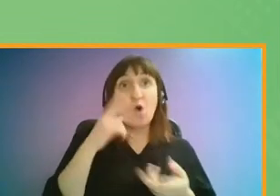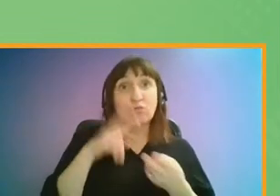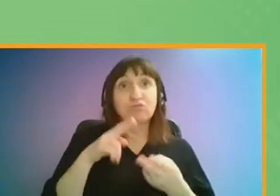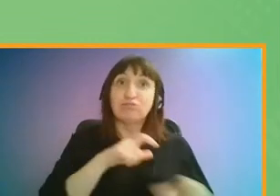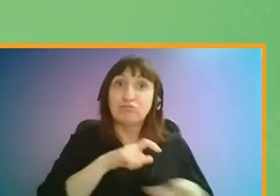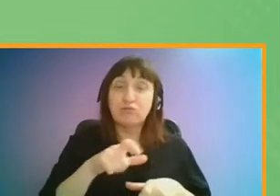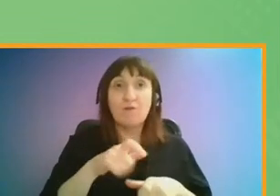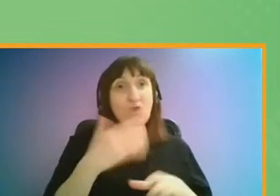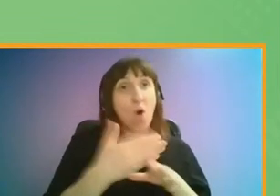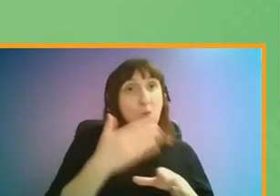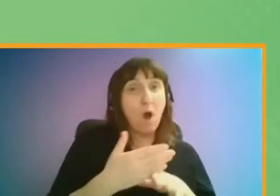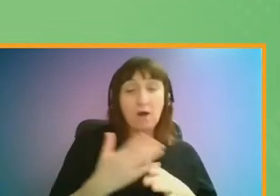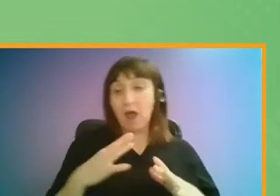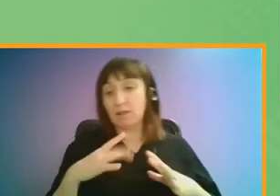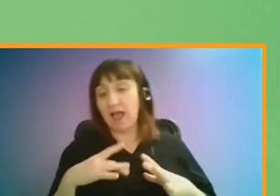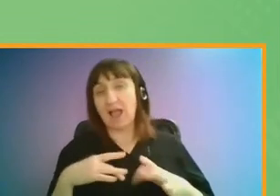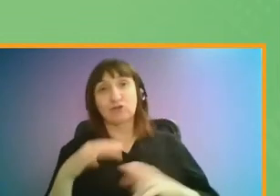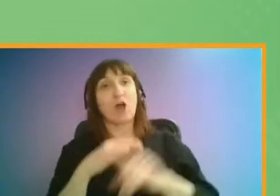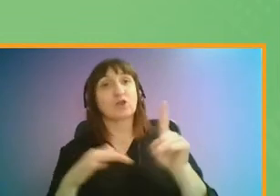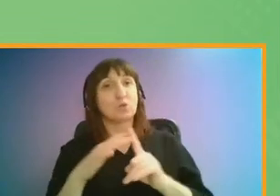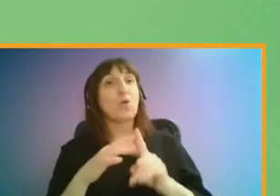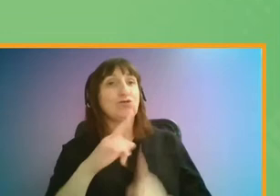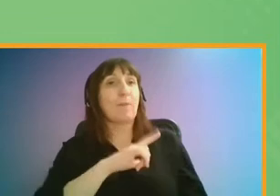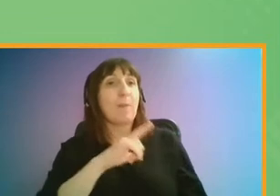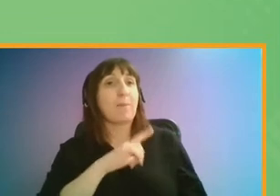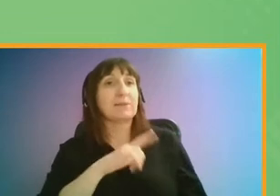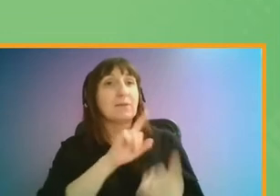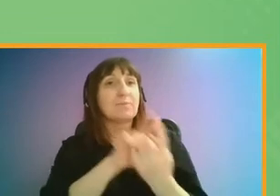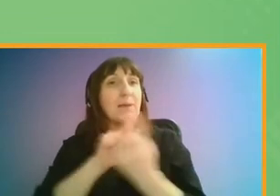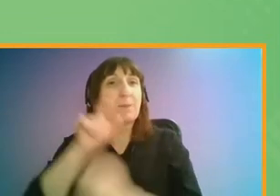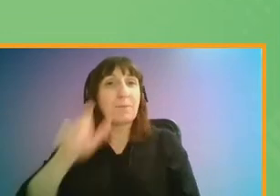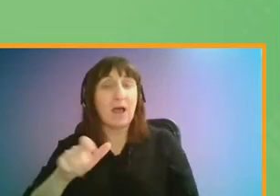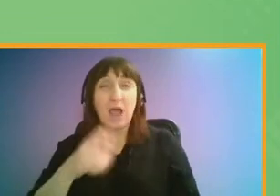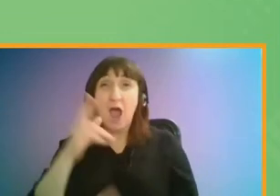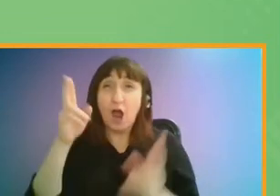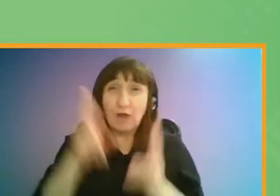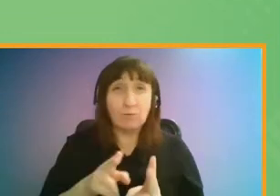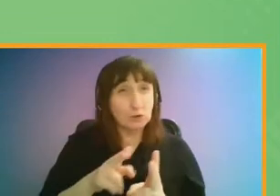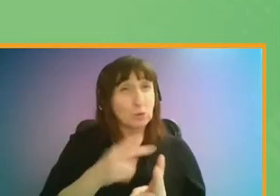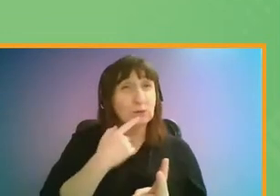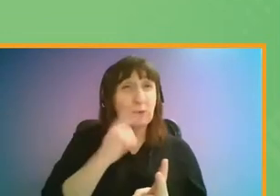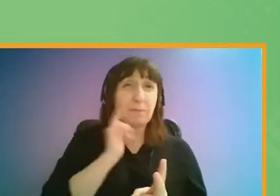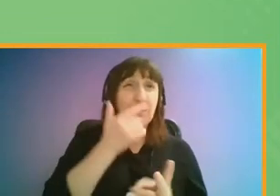retained for work, leisure and socialising purposes, and also to help reduce car use.